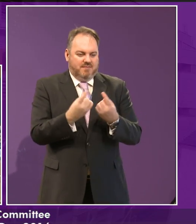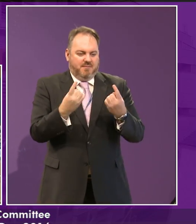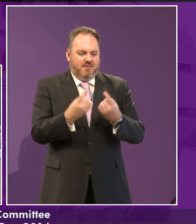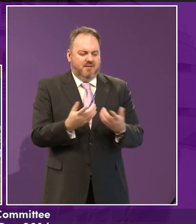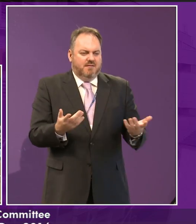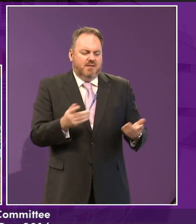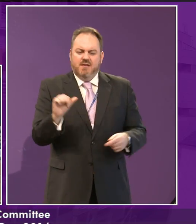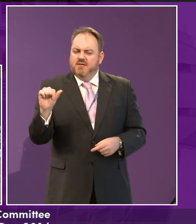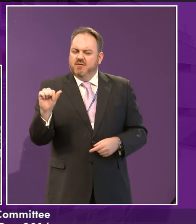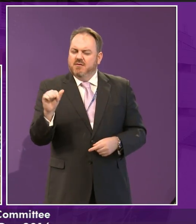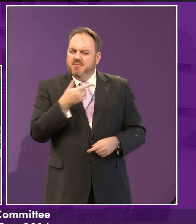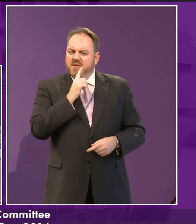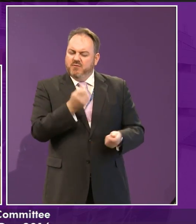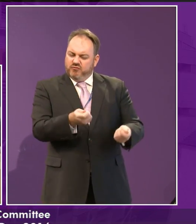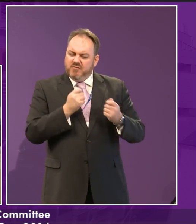I am and how people treat me.